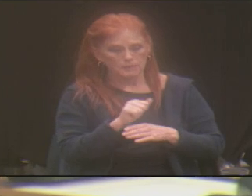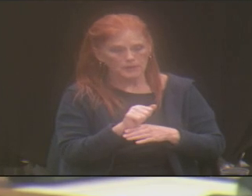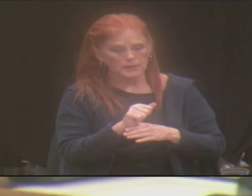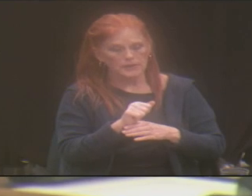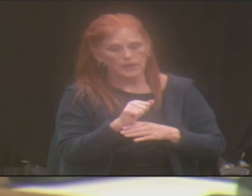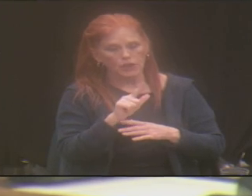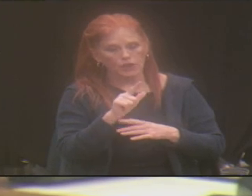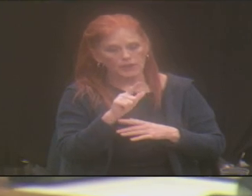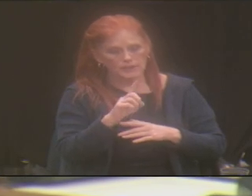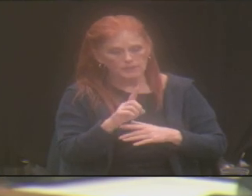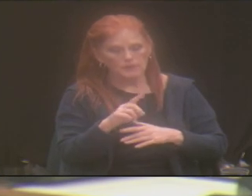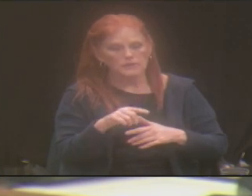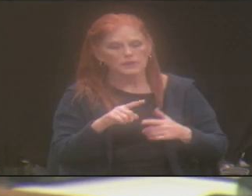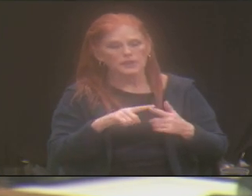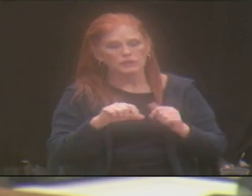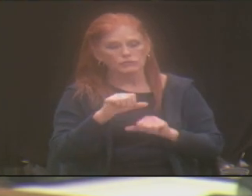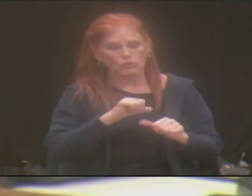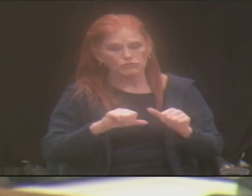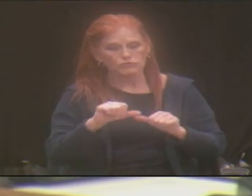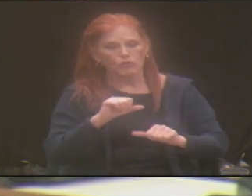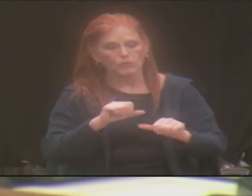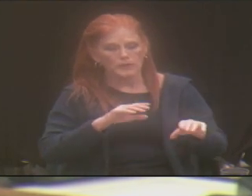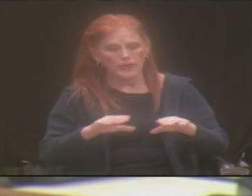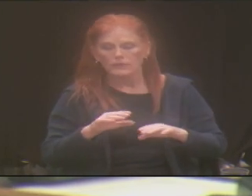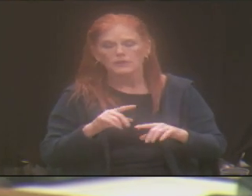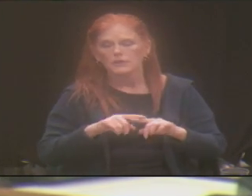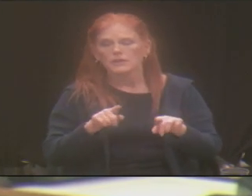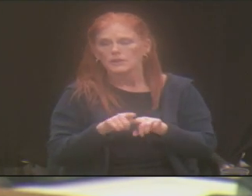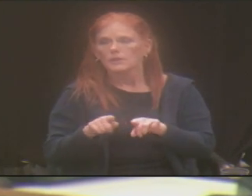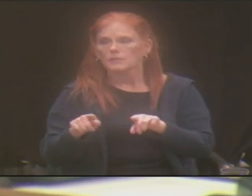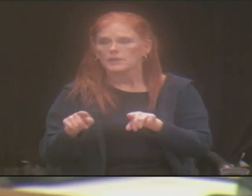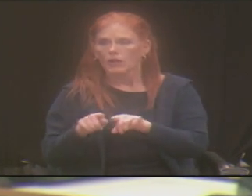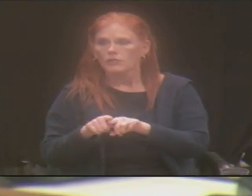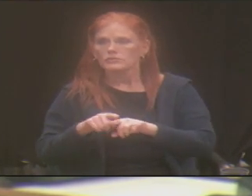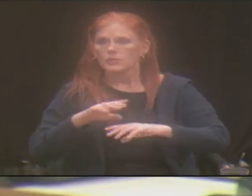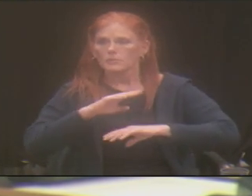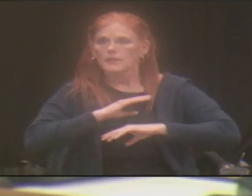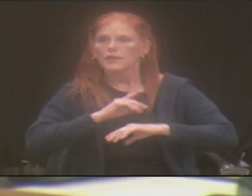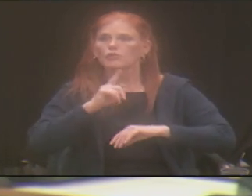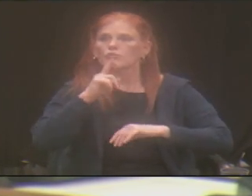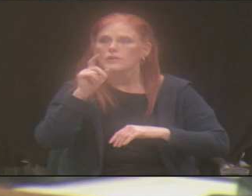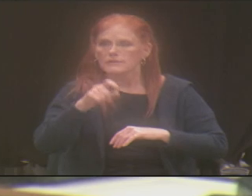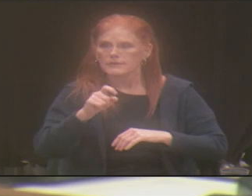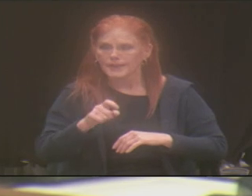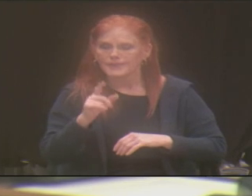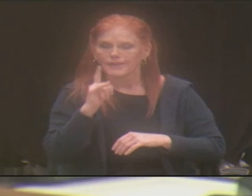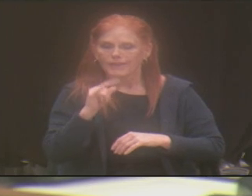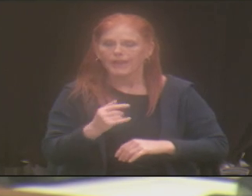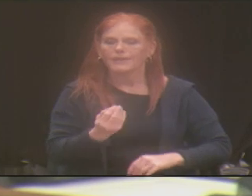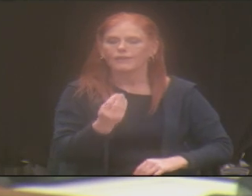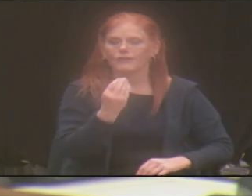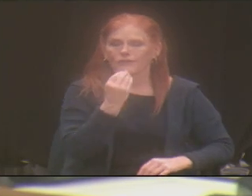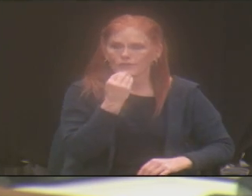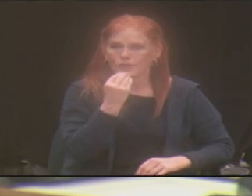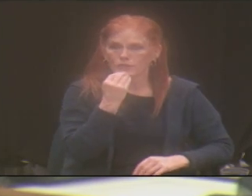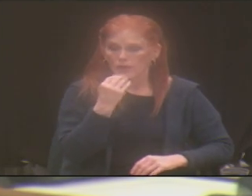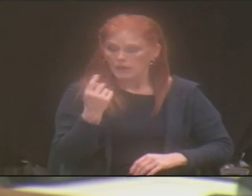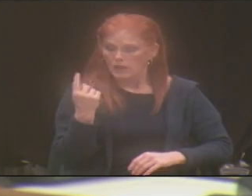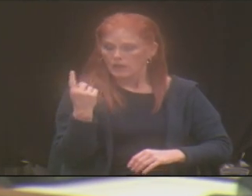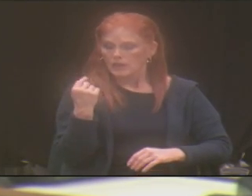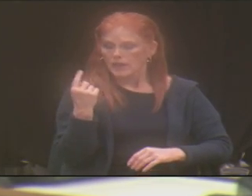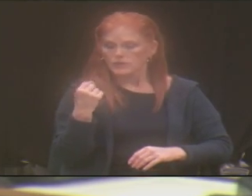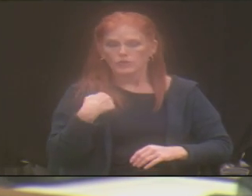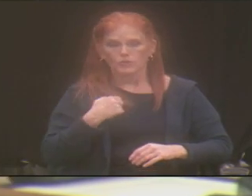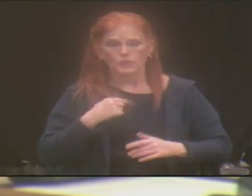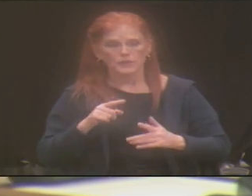disability, social behavioral, but it's also meeting real needs like food. And so what we did last year is we